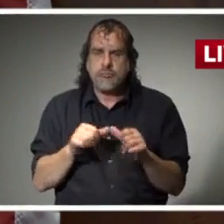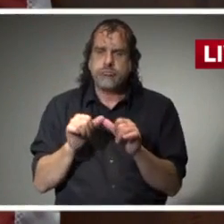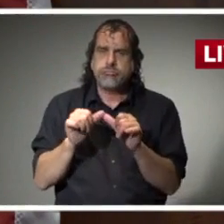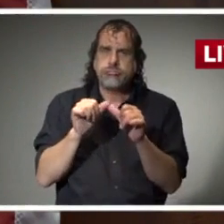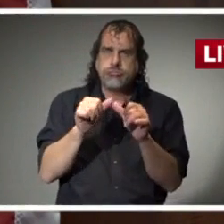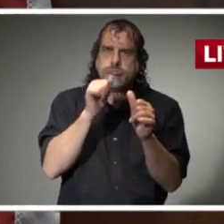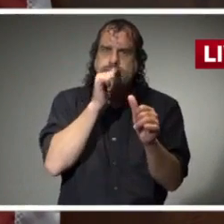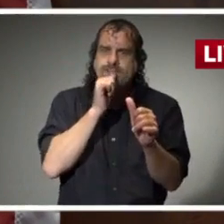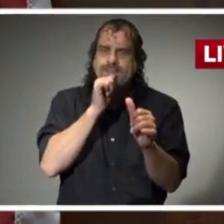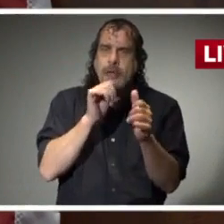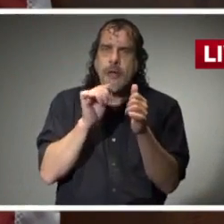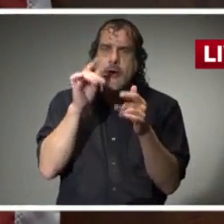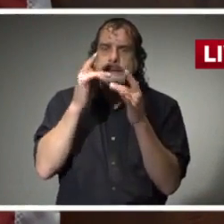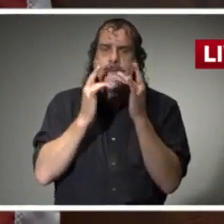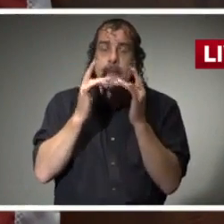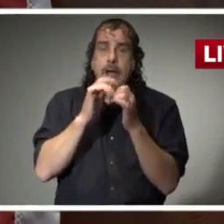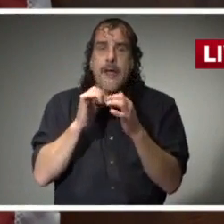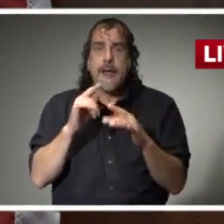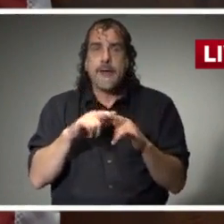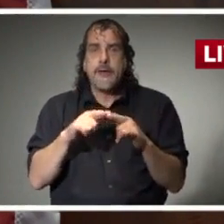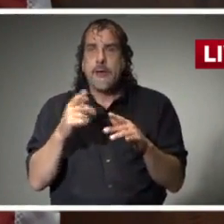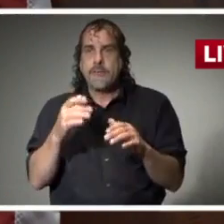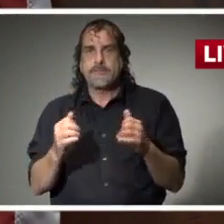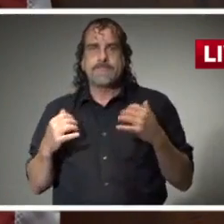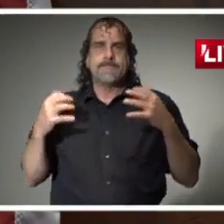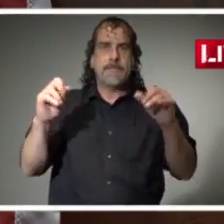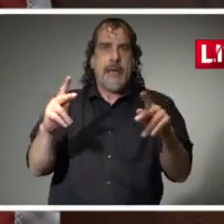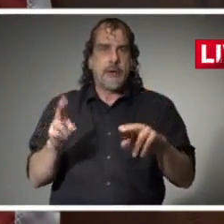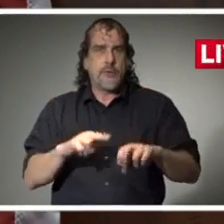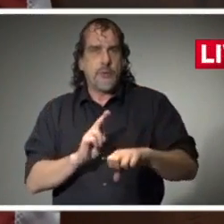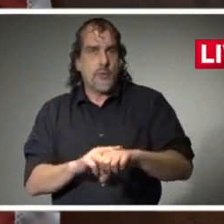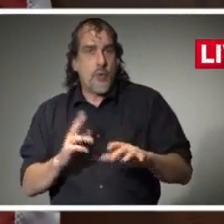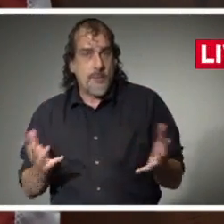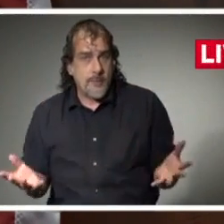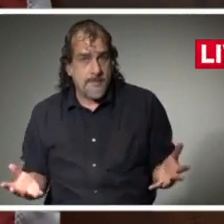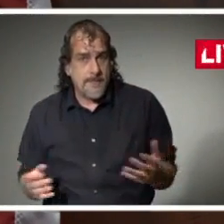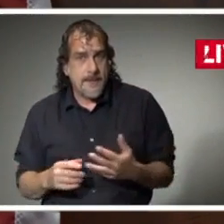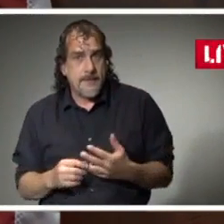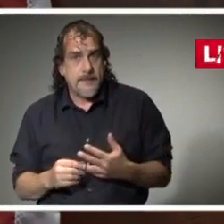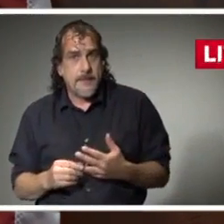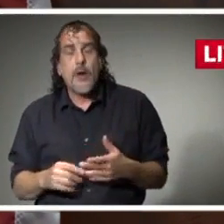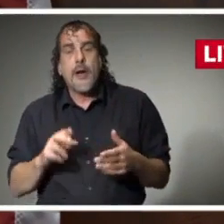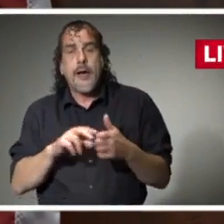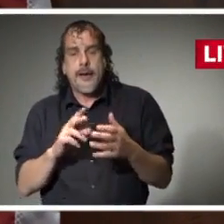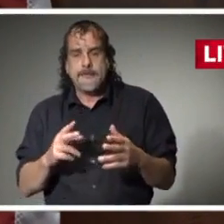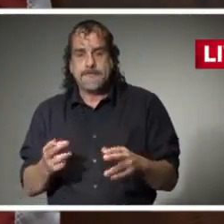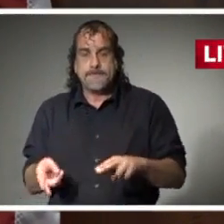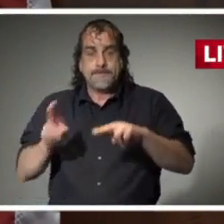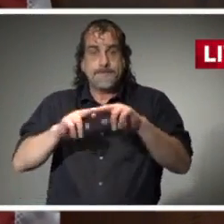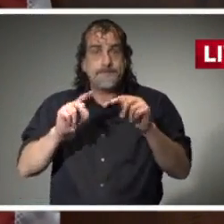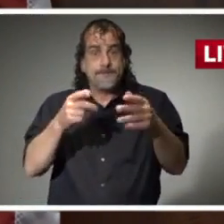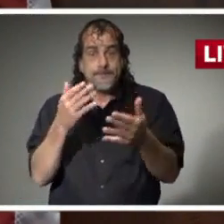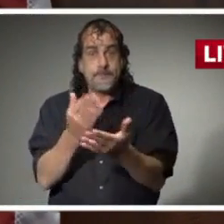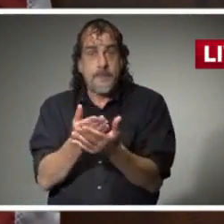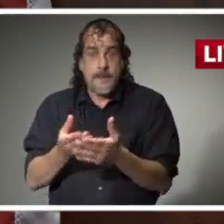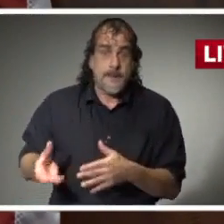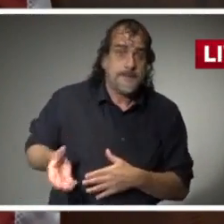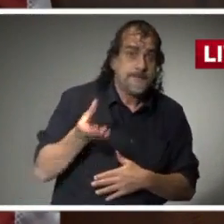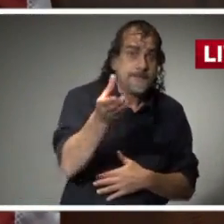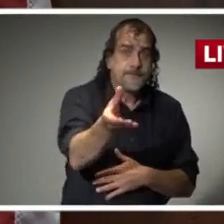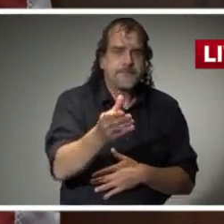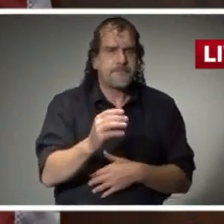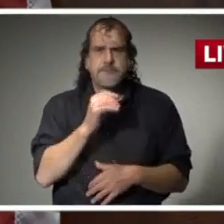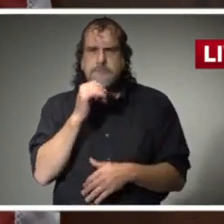until utilization recovers. And lastly, accelerating payments doesn't put a